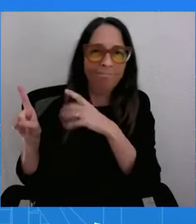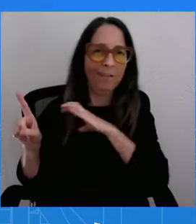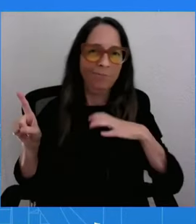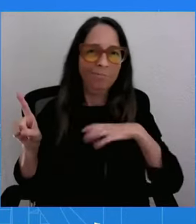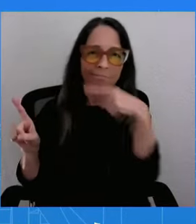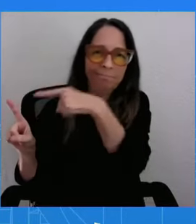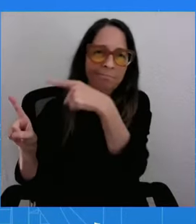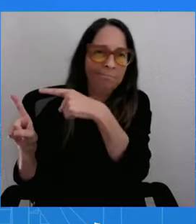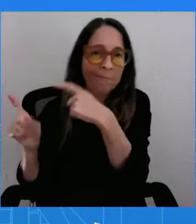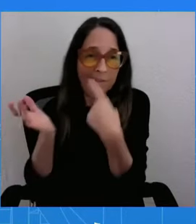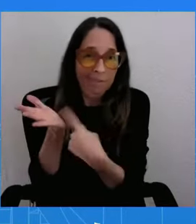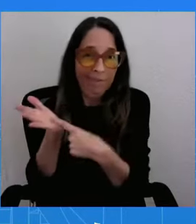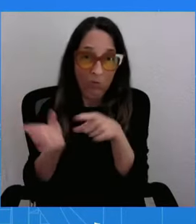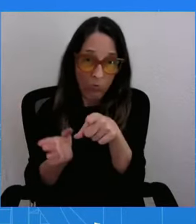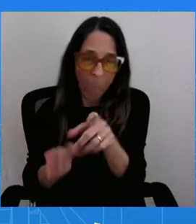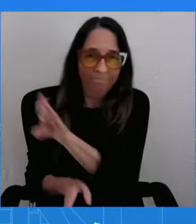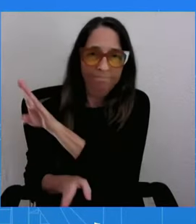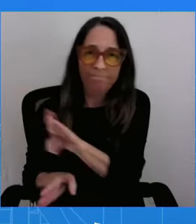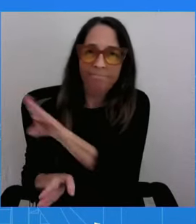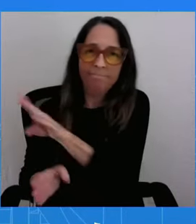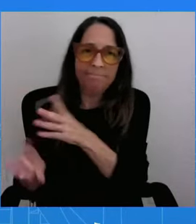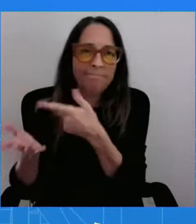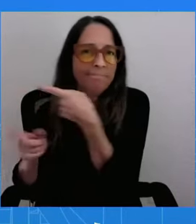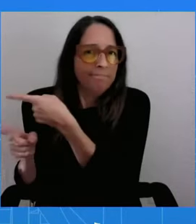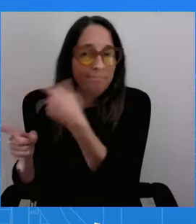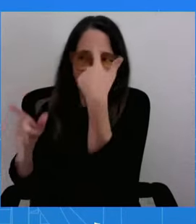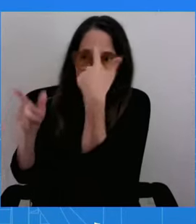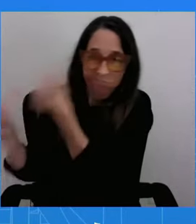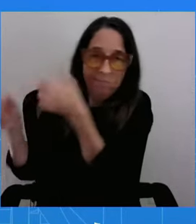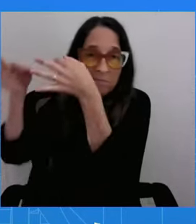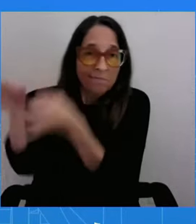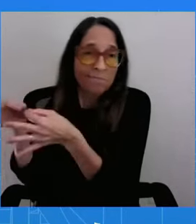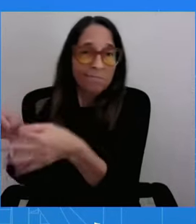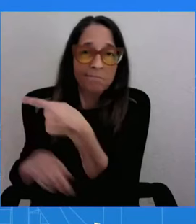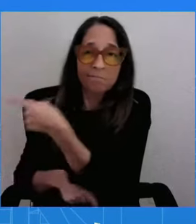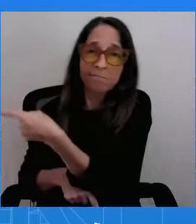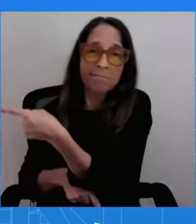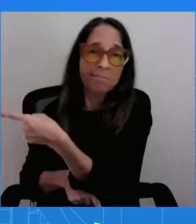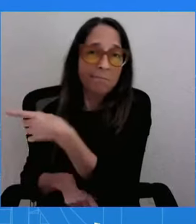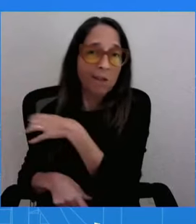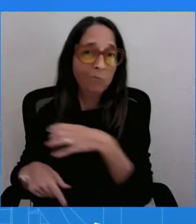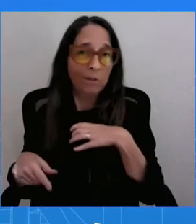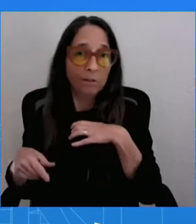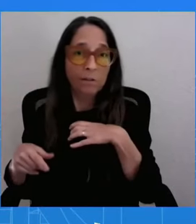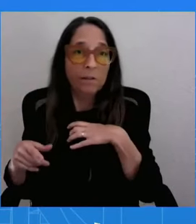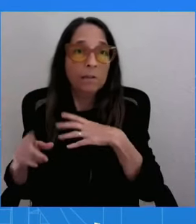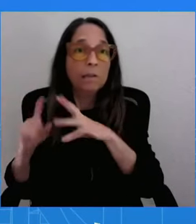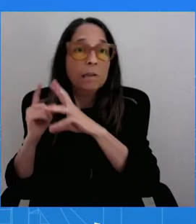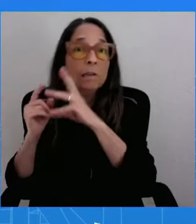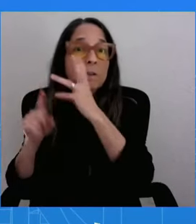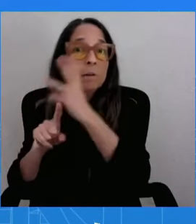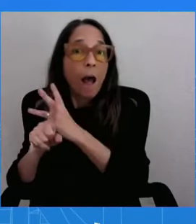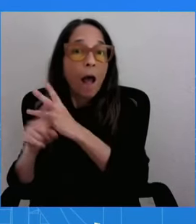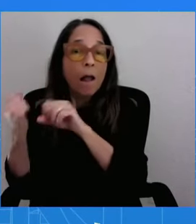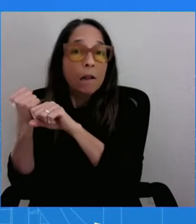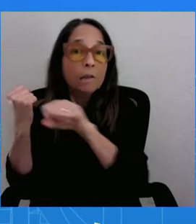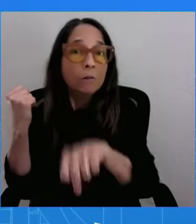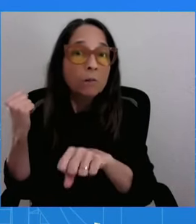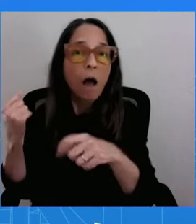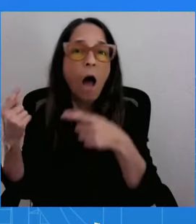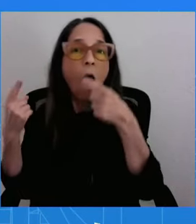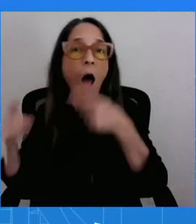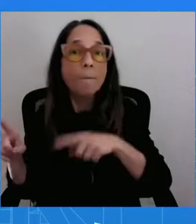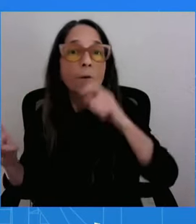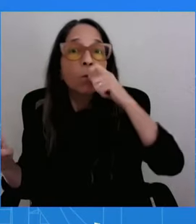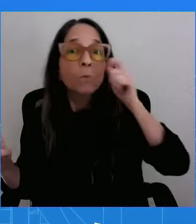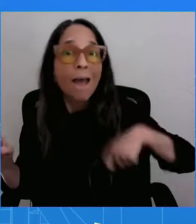that. And for that six months, you want to talk about what's going on in Ukraine today? For that six months, Russia made gains. Russia gained ground.